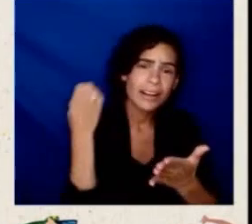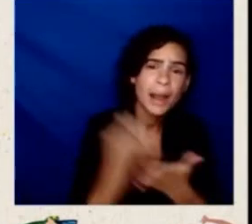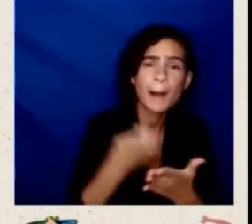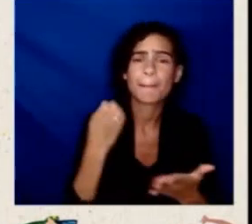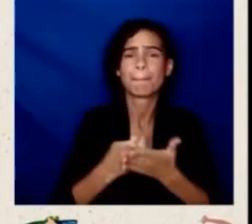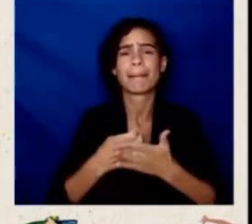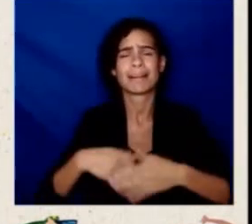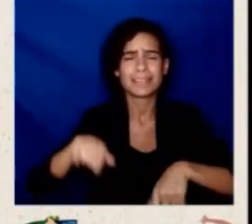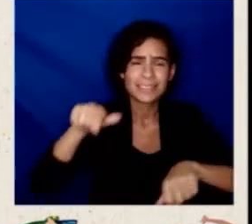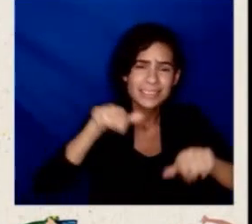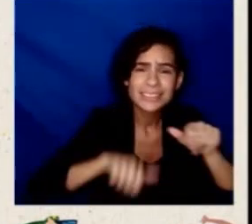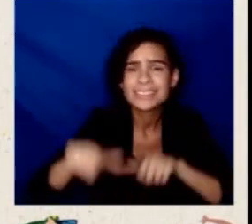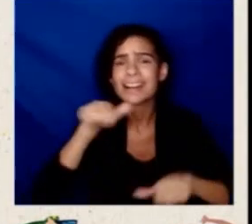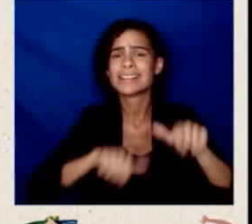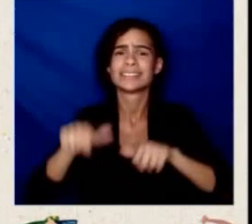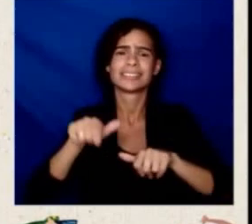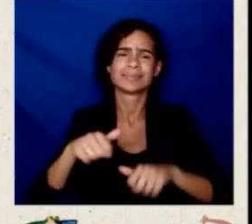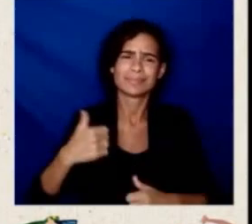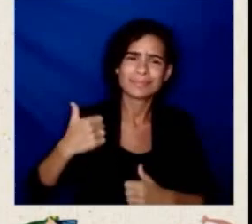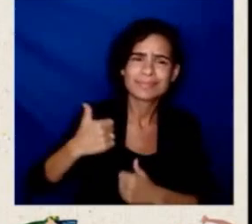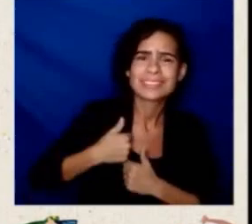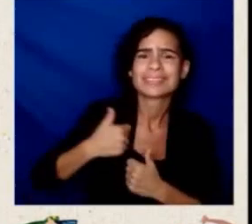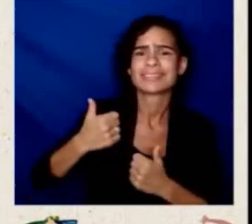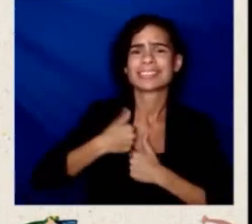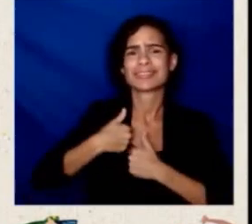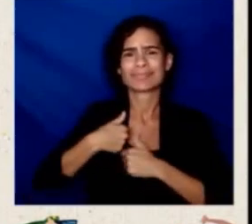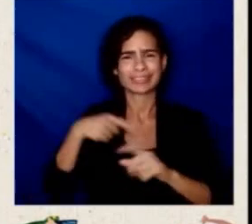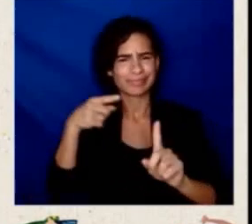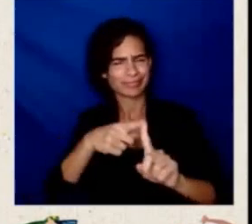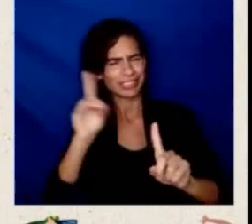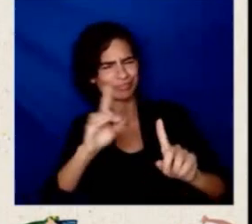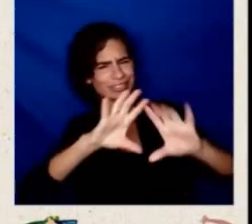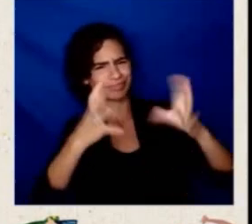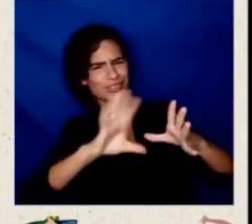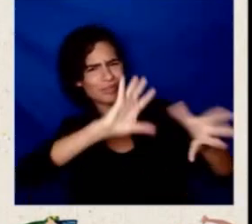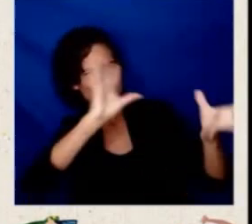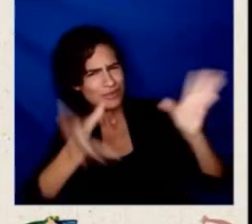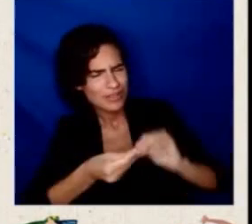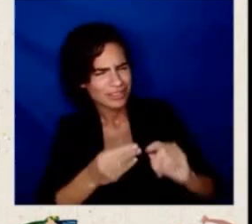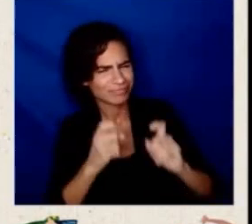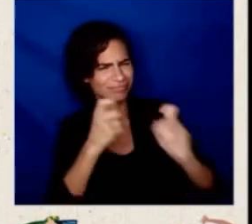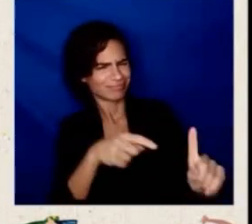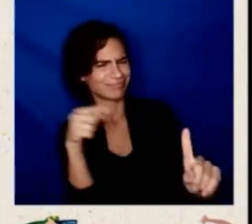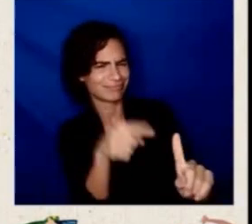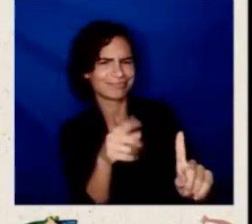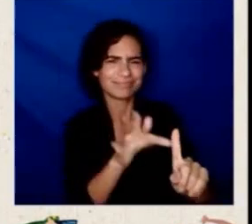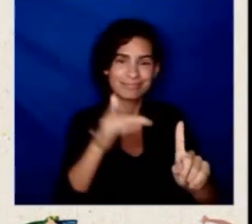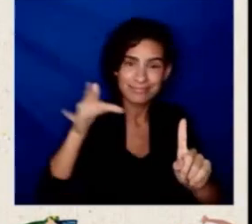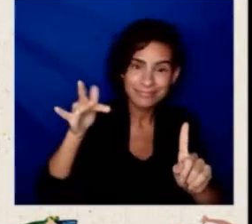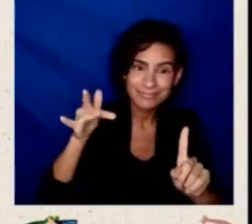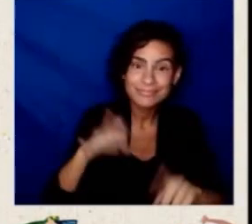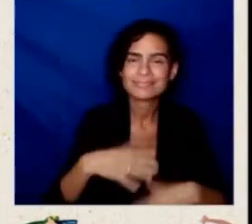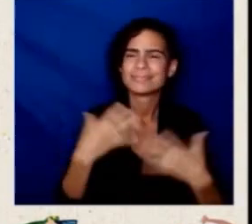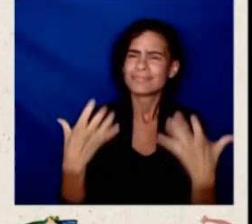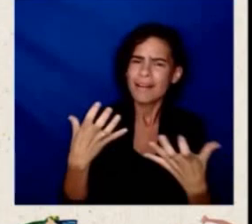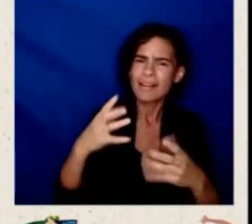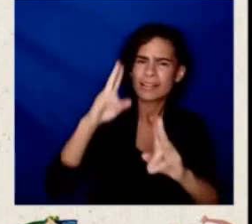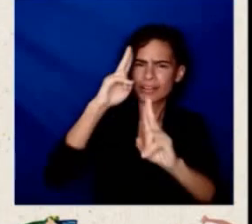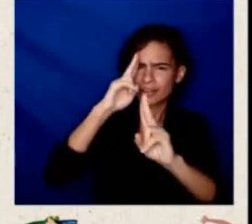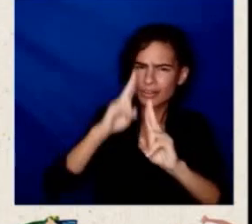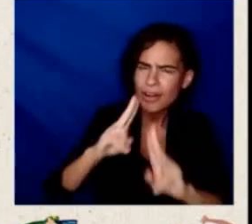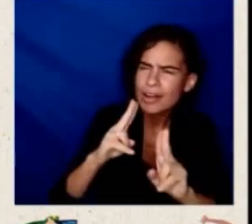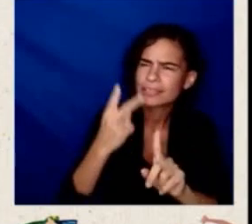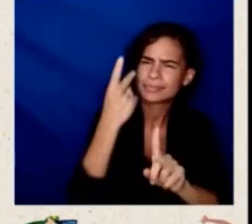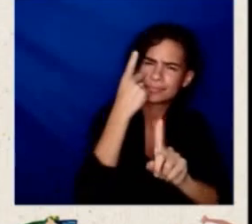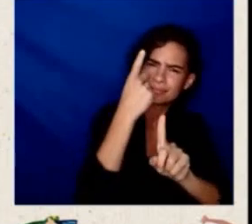our democracy. It's also about honoring and remembering the journeys of our families and the sacrifices